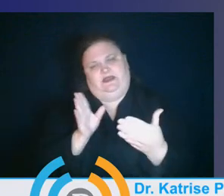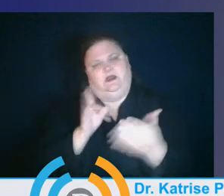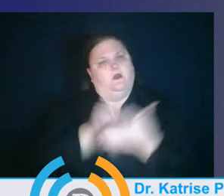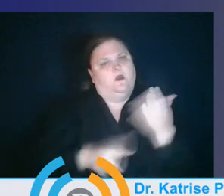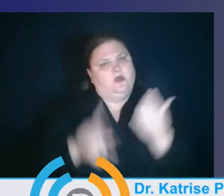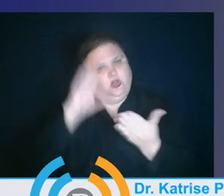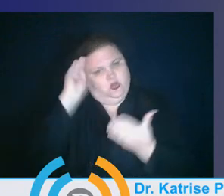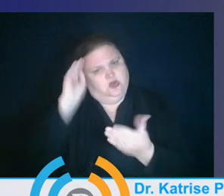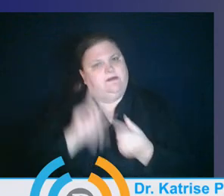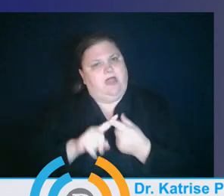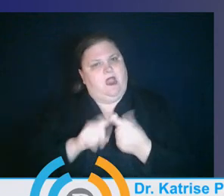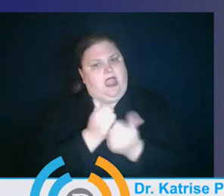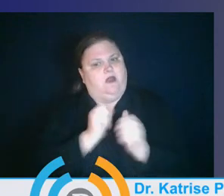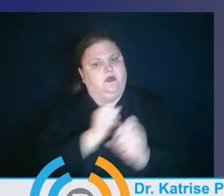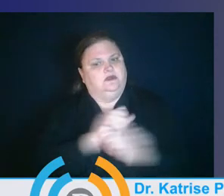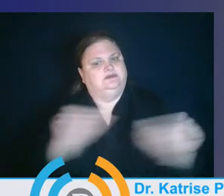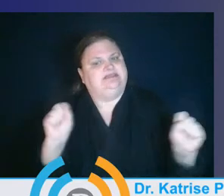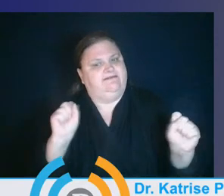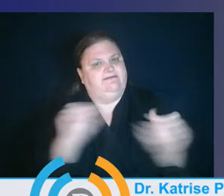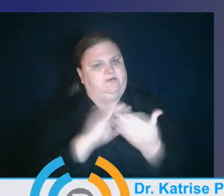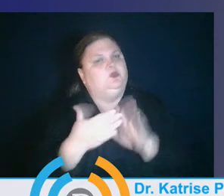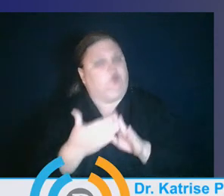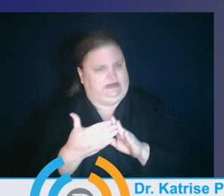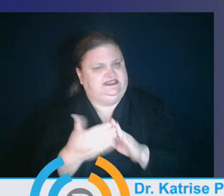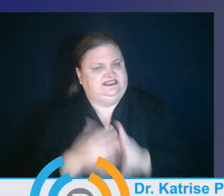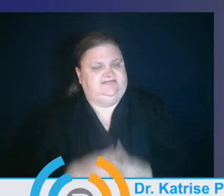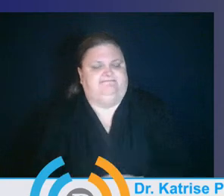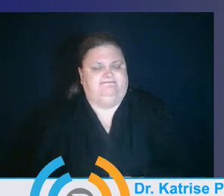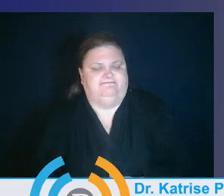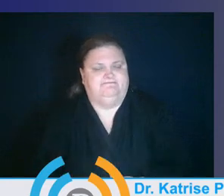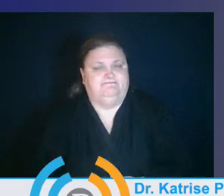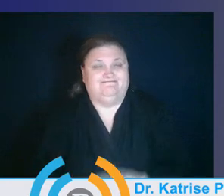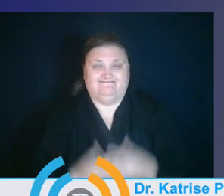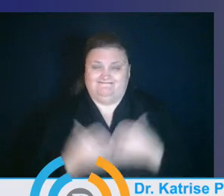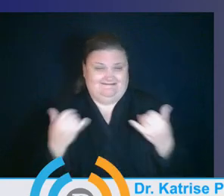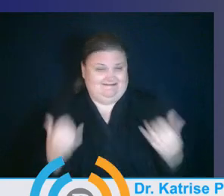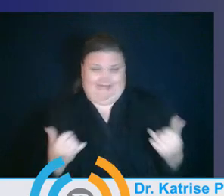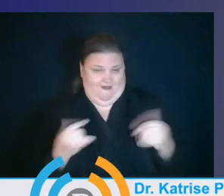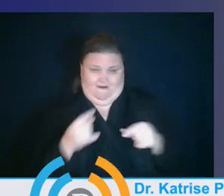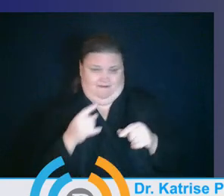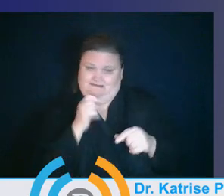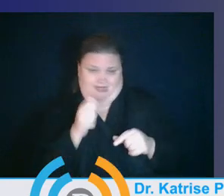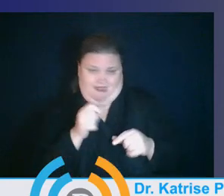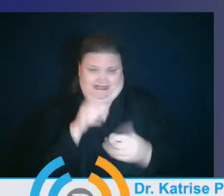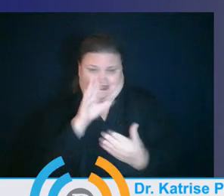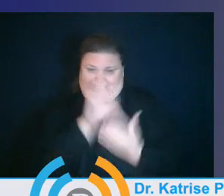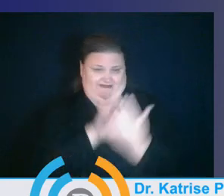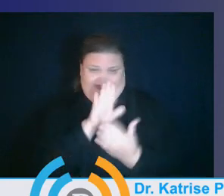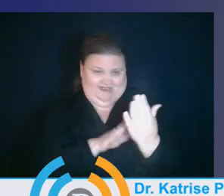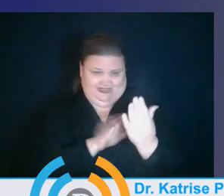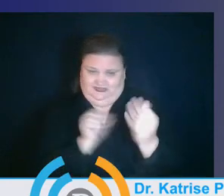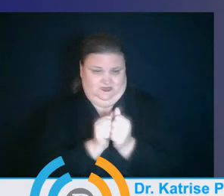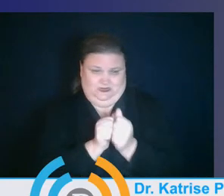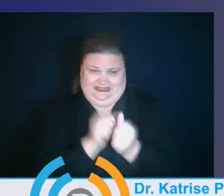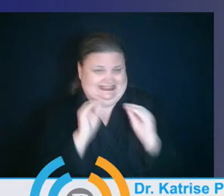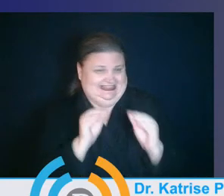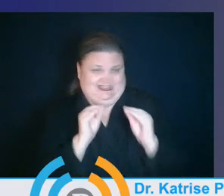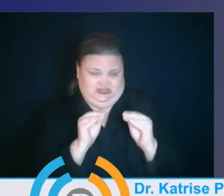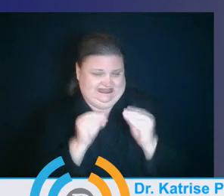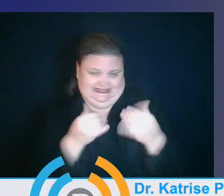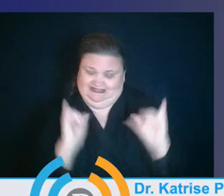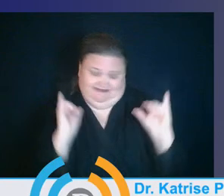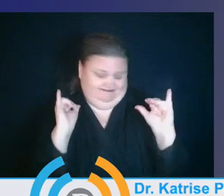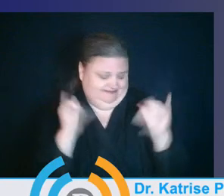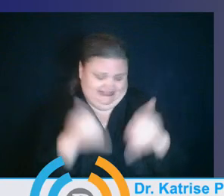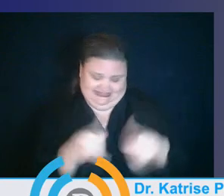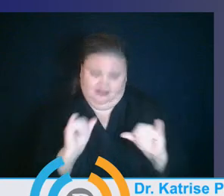And although we're not able to continue in person, we're still not in person. We were able to continue some essential